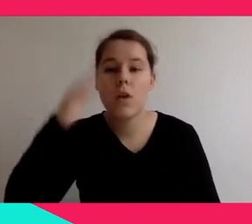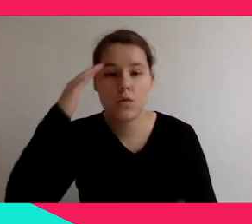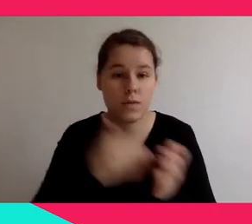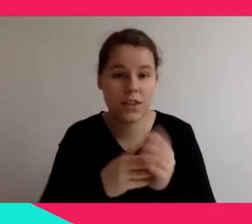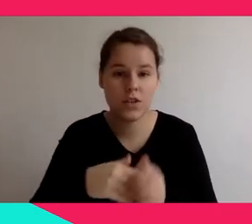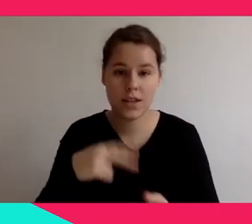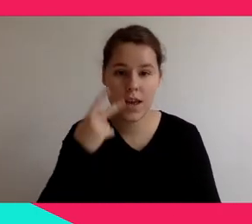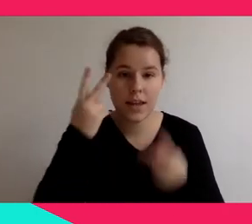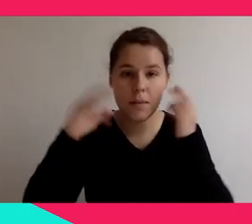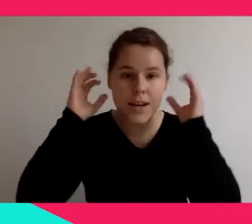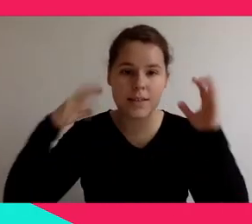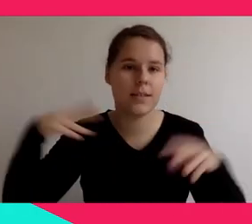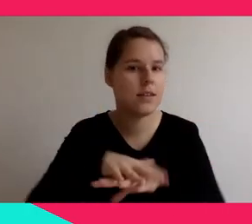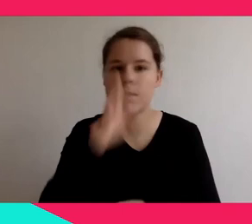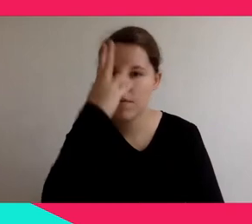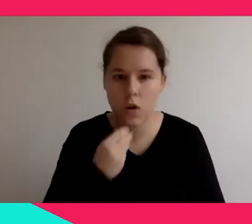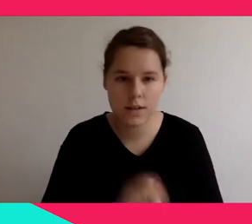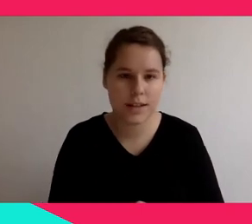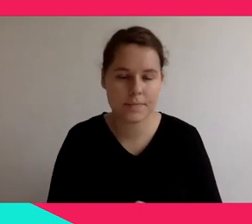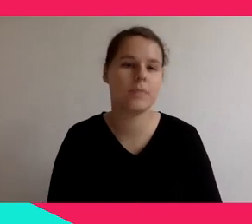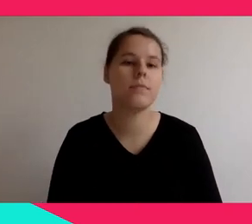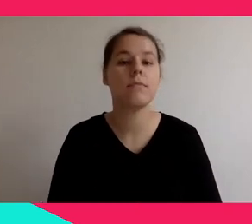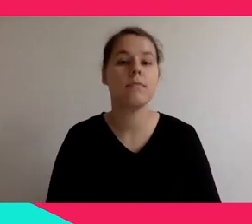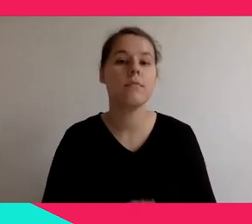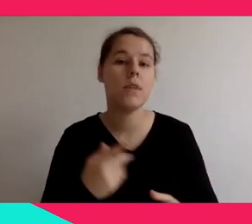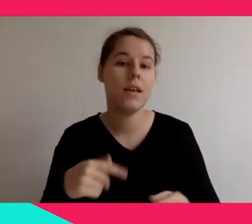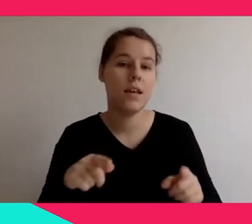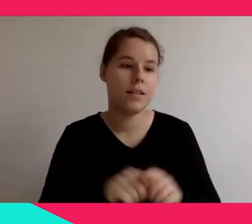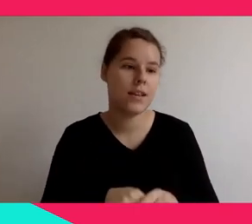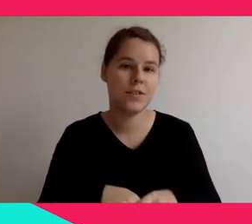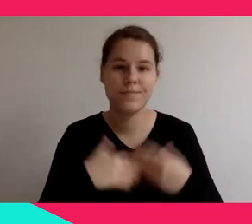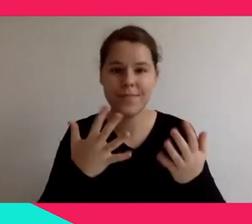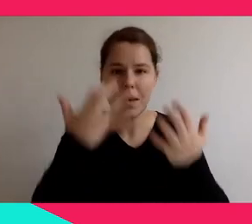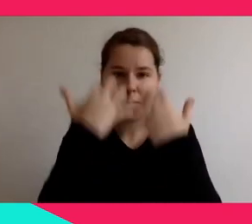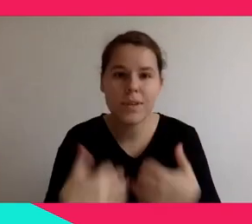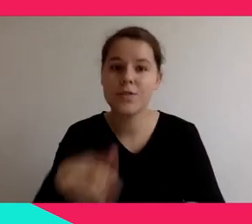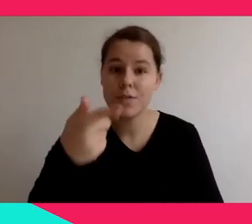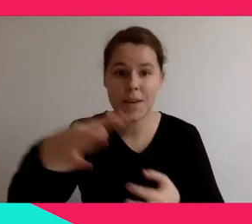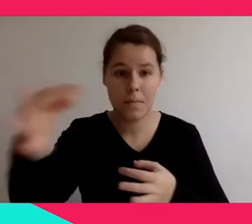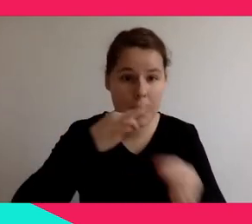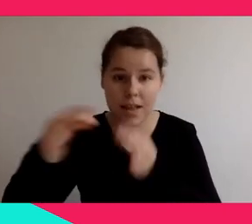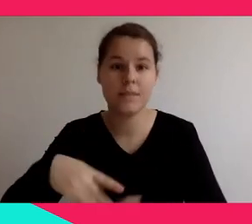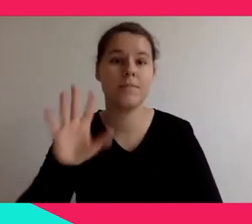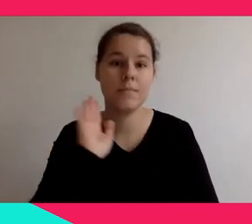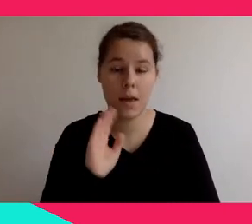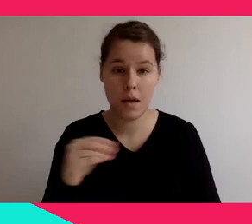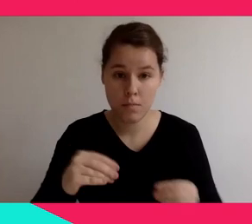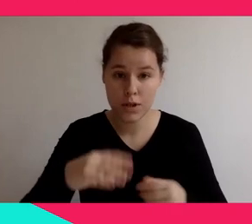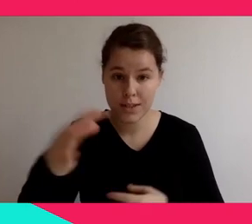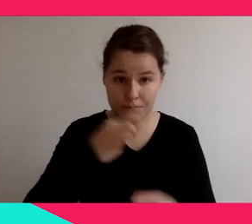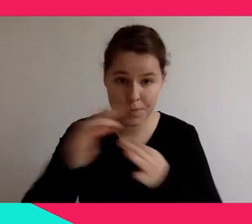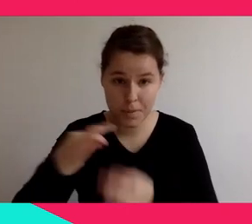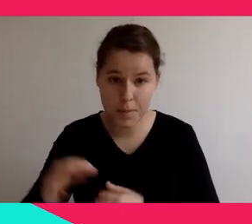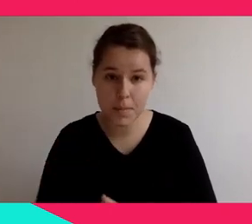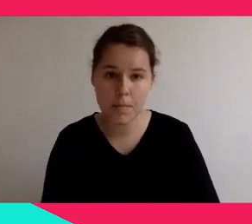members of our audience to ask questions, but I see there is already one question from our audience member. So